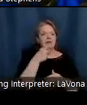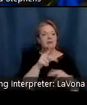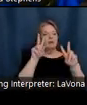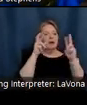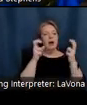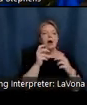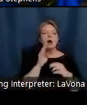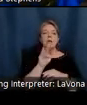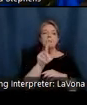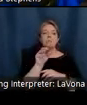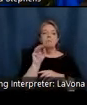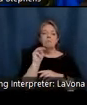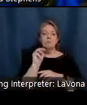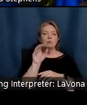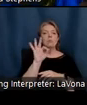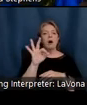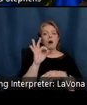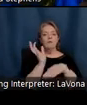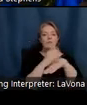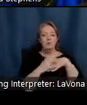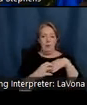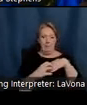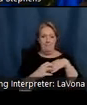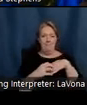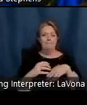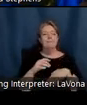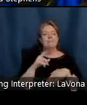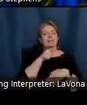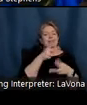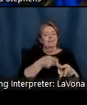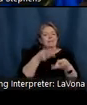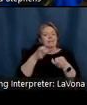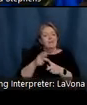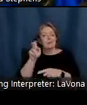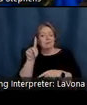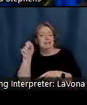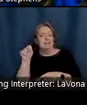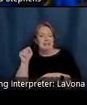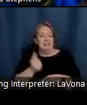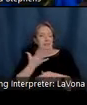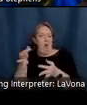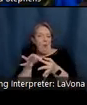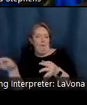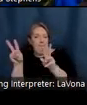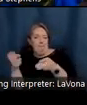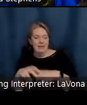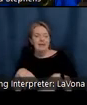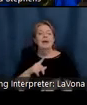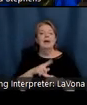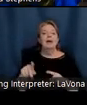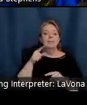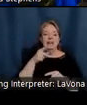named after a John Keats poem, I Stood Tiptoe, shifts Steele's style more towards